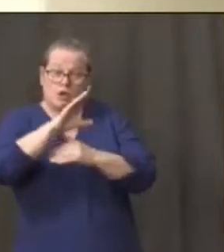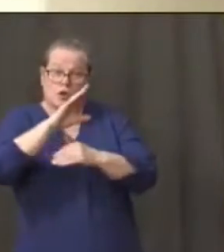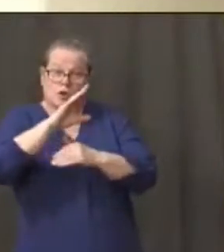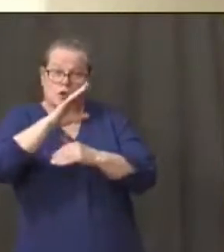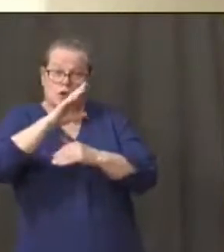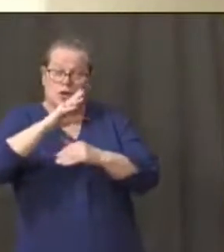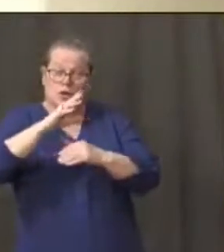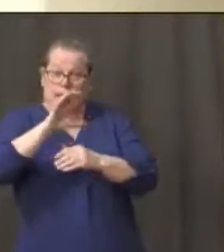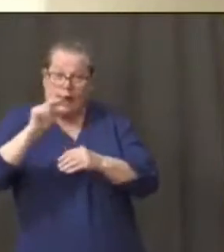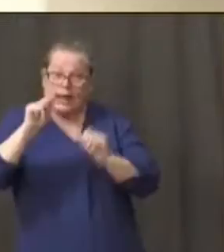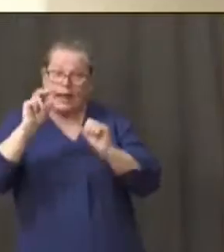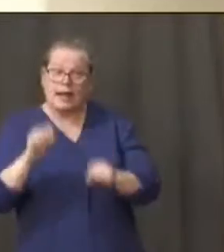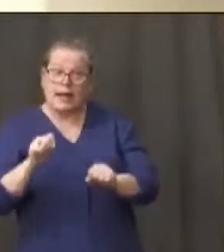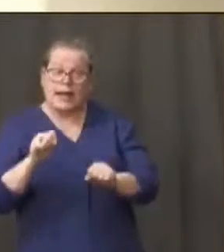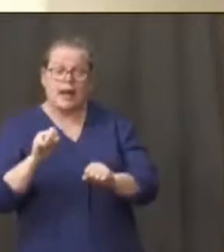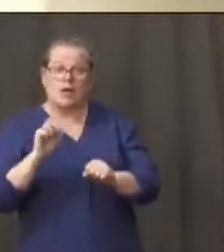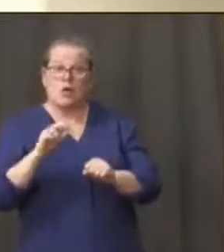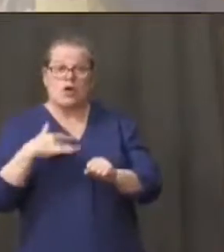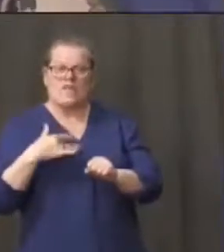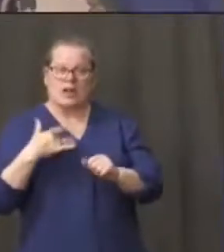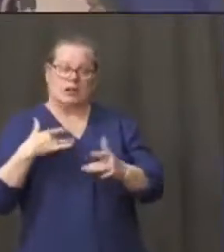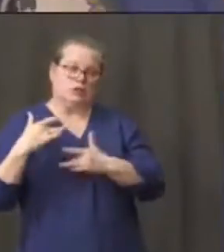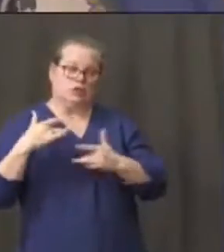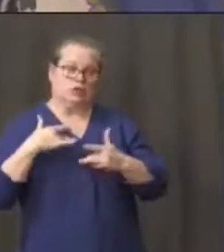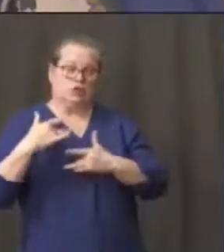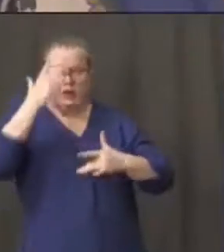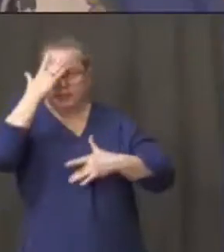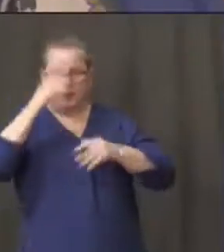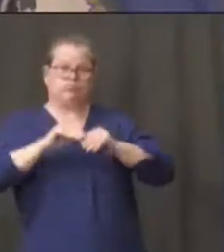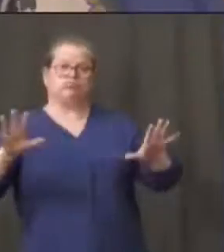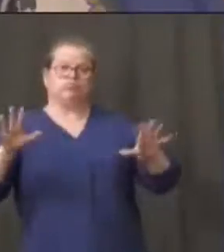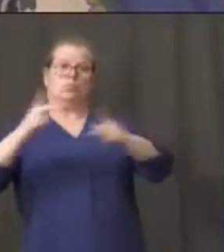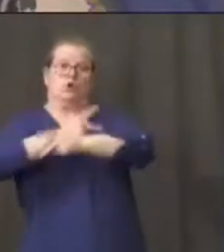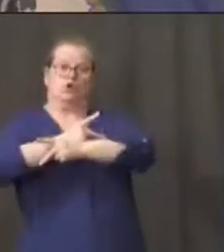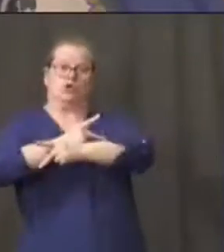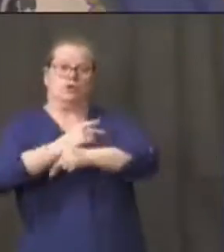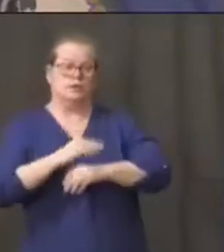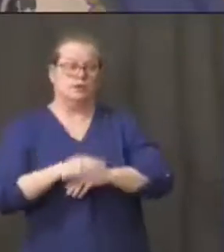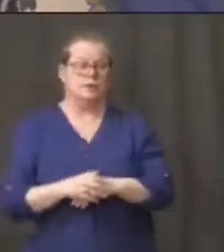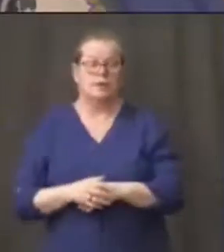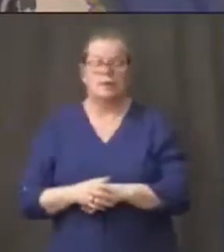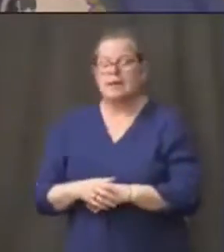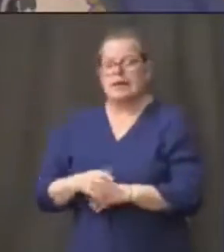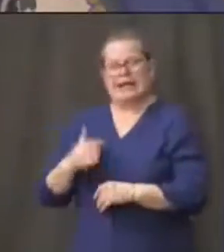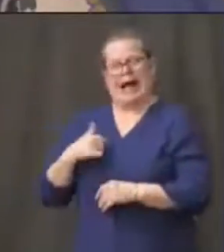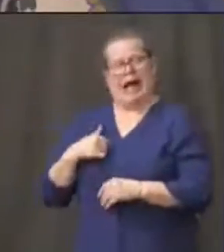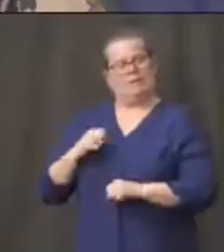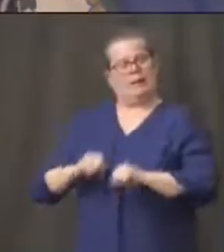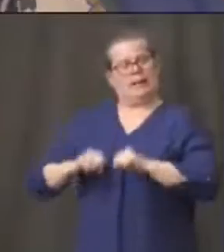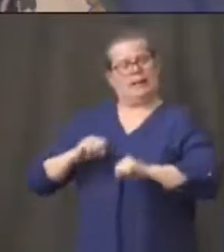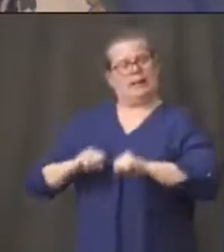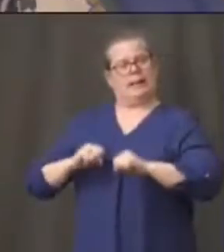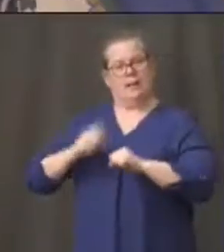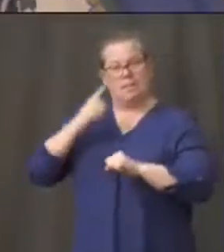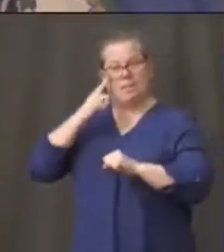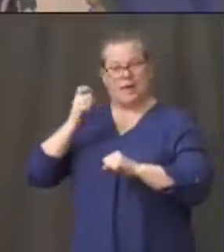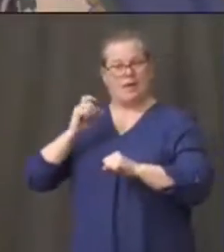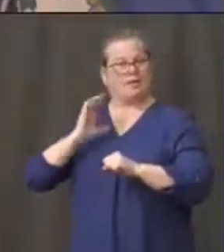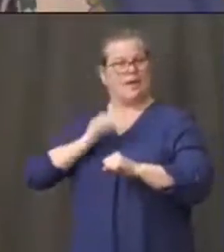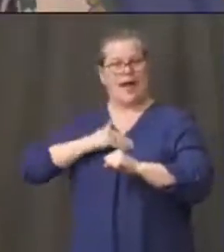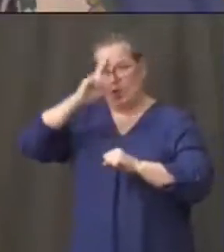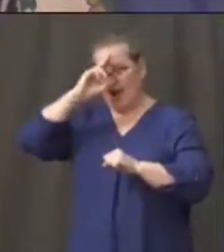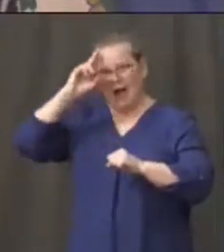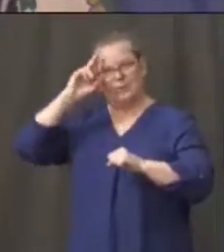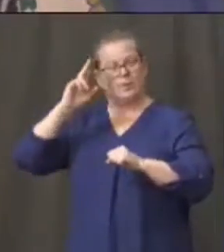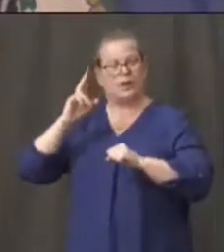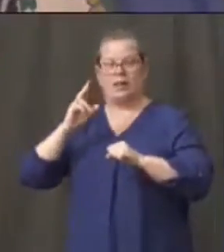um i'm hesitant because uh our hospitals right now are very close to capacity especially those that are closest to